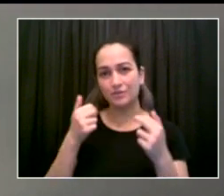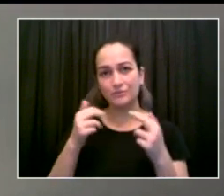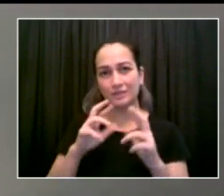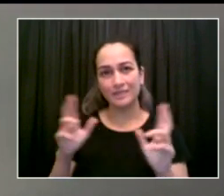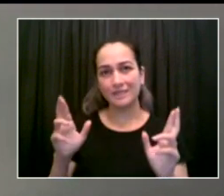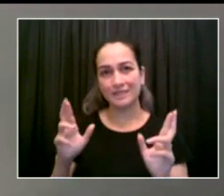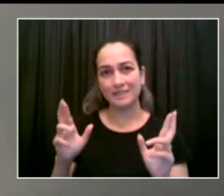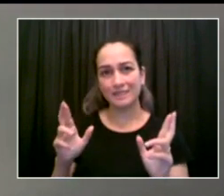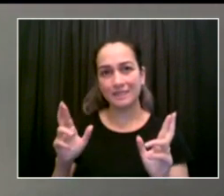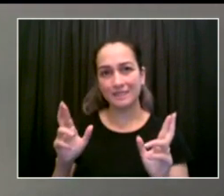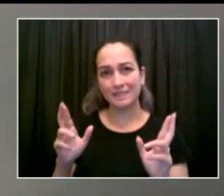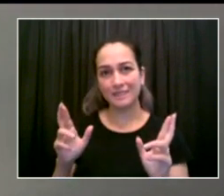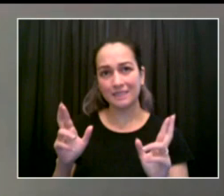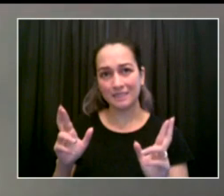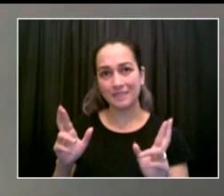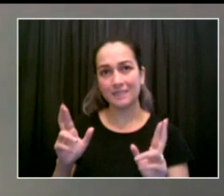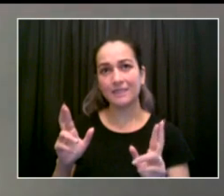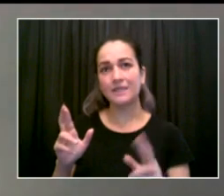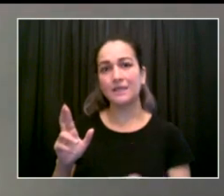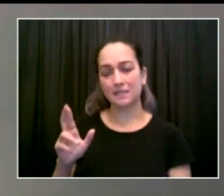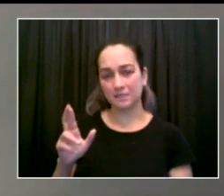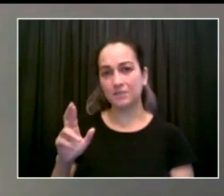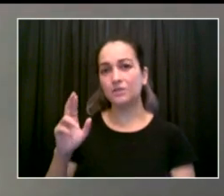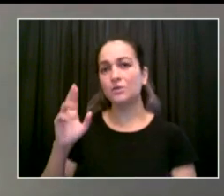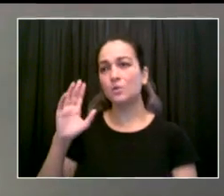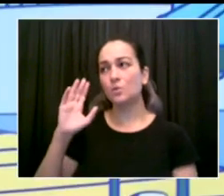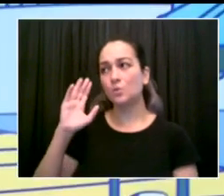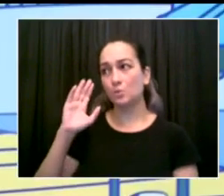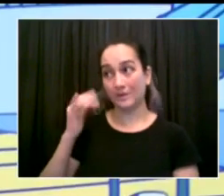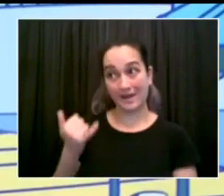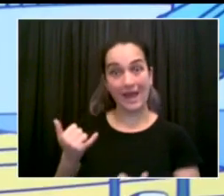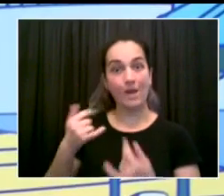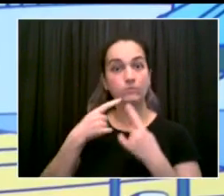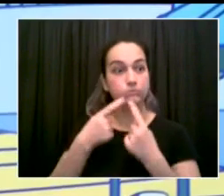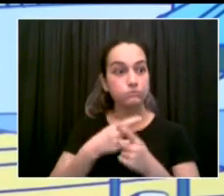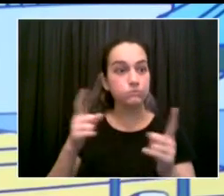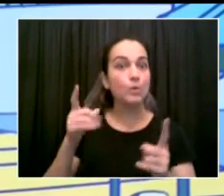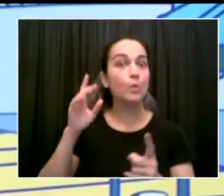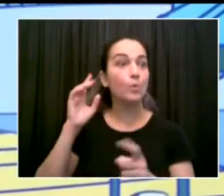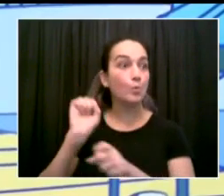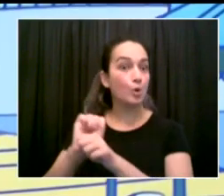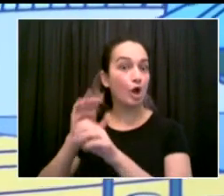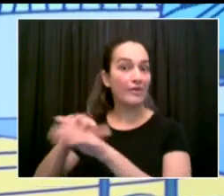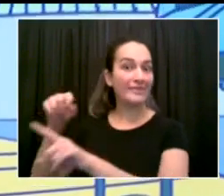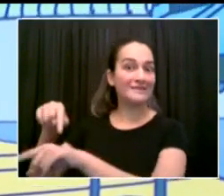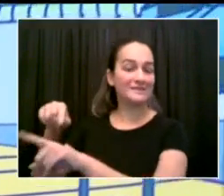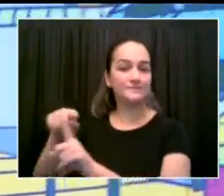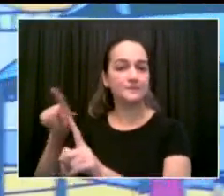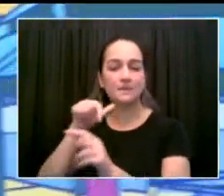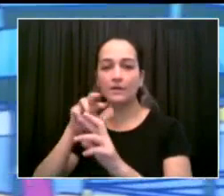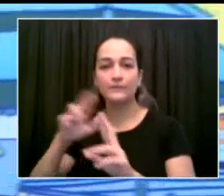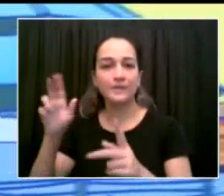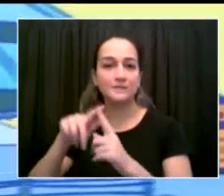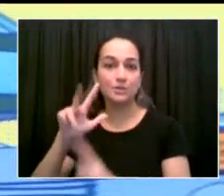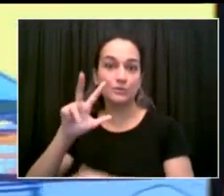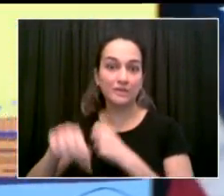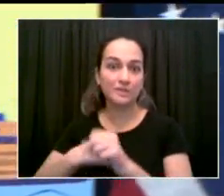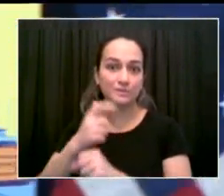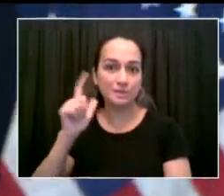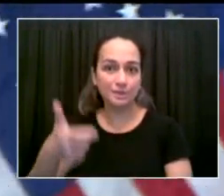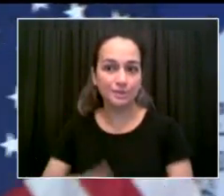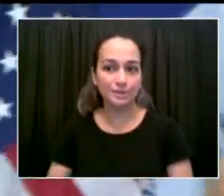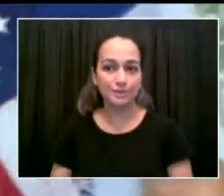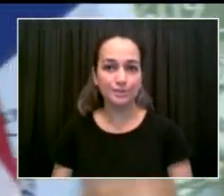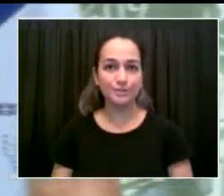you and the borough president. So, thank you. Thank you. I'm going to give the credit to the borough president. He started it. So, you want to add? Yeah, I just want to